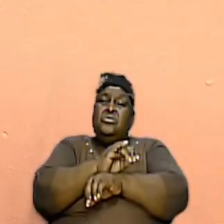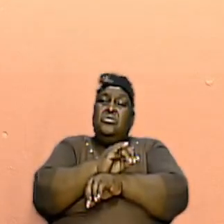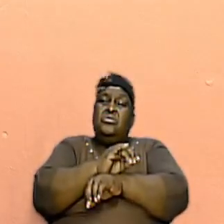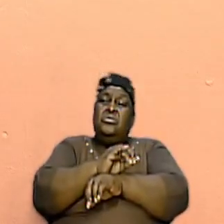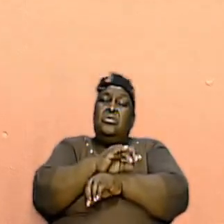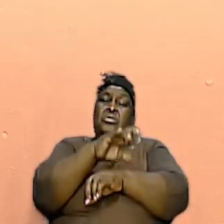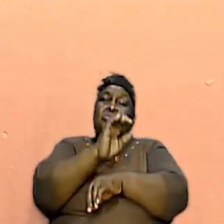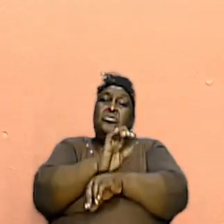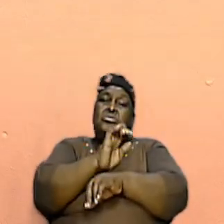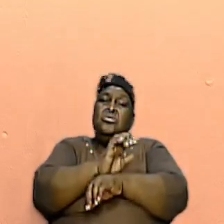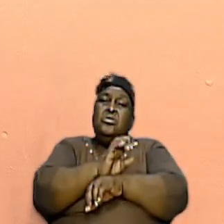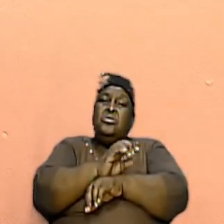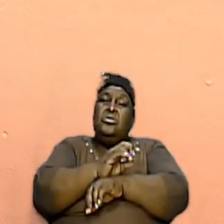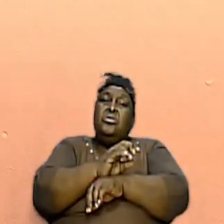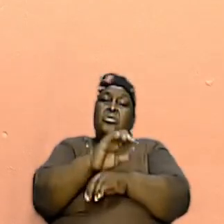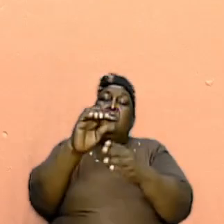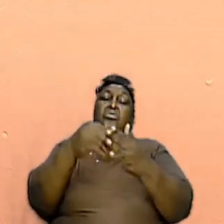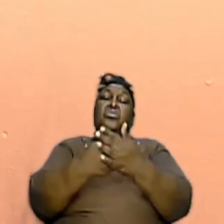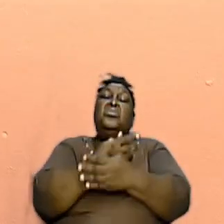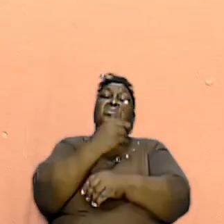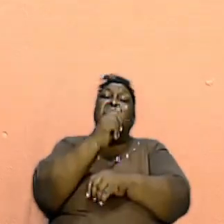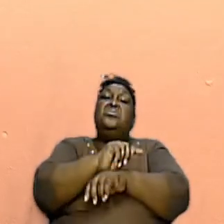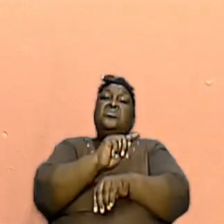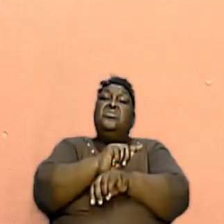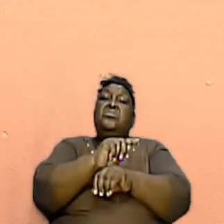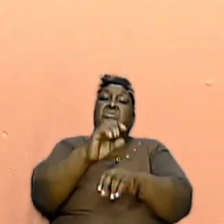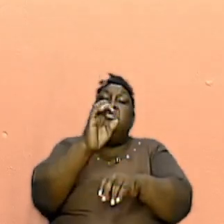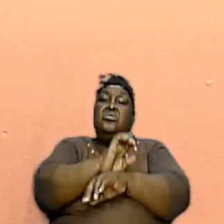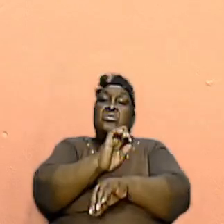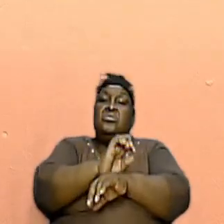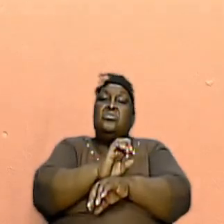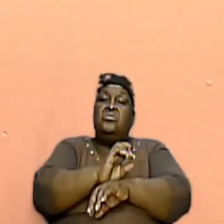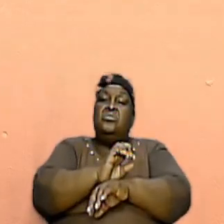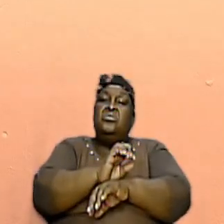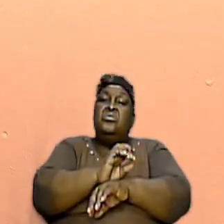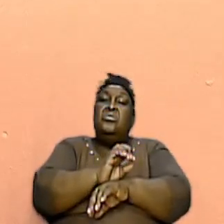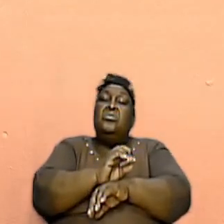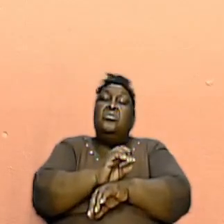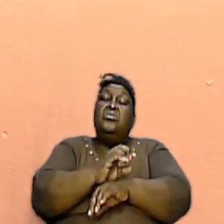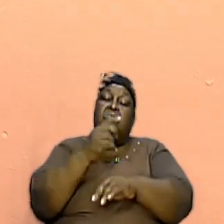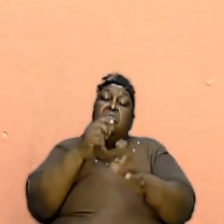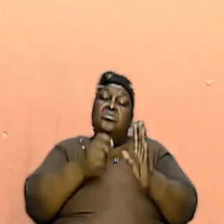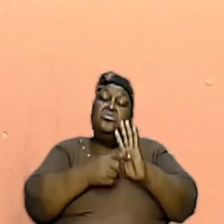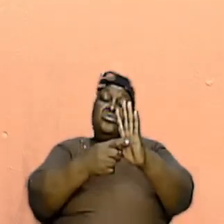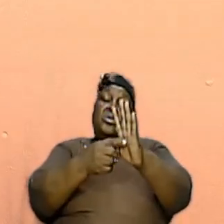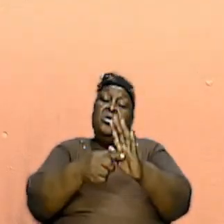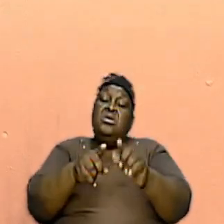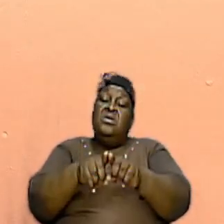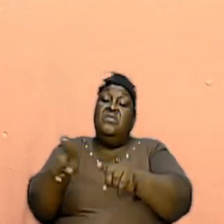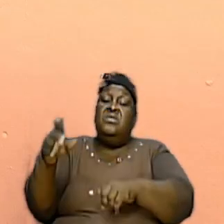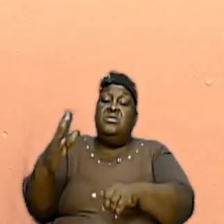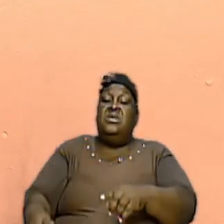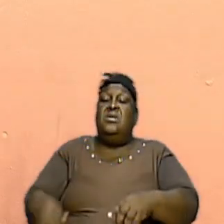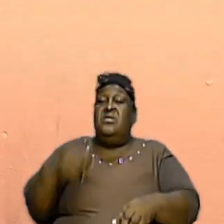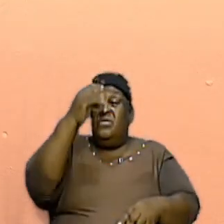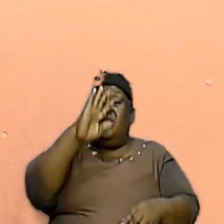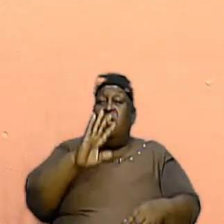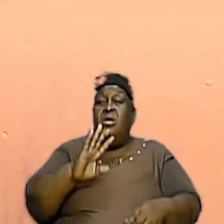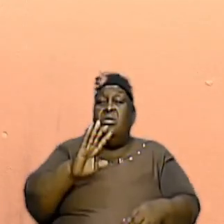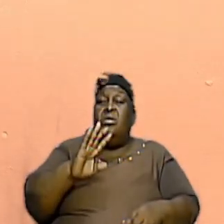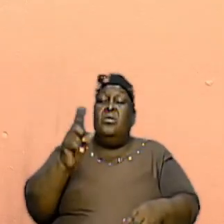church era and the New Testament church kind of shows a different side of God where he's long suffering